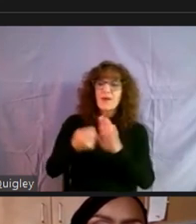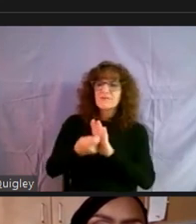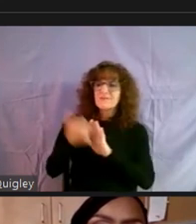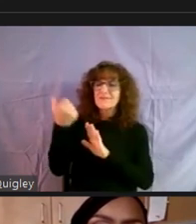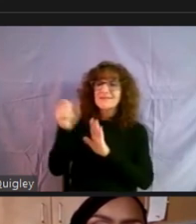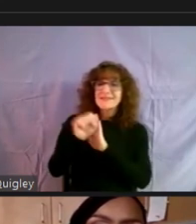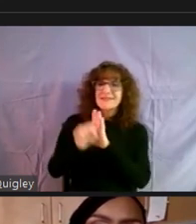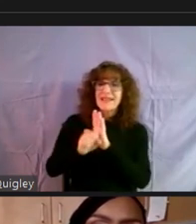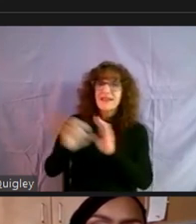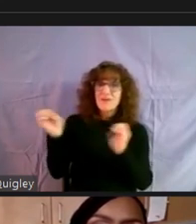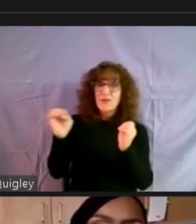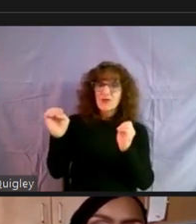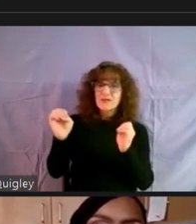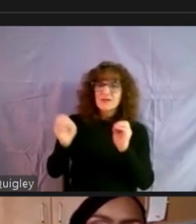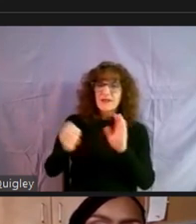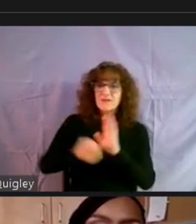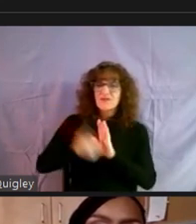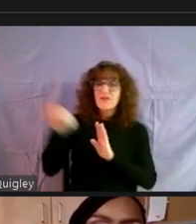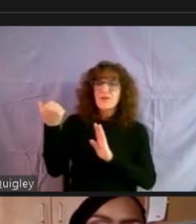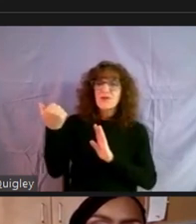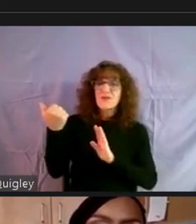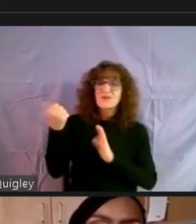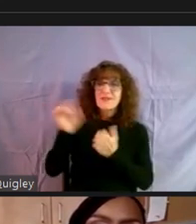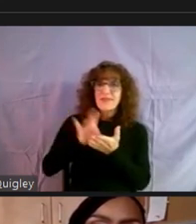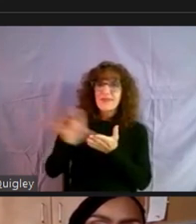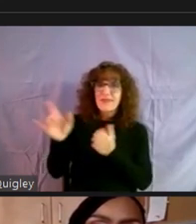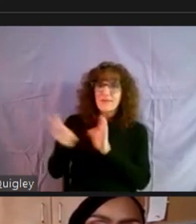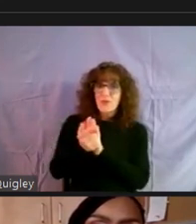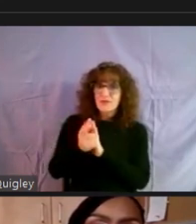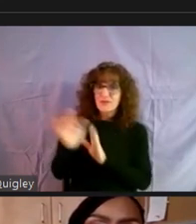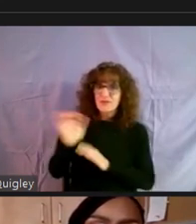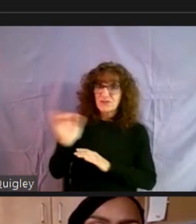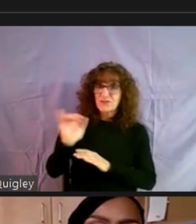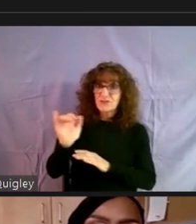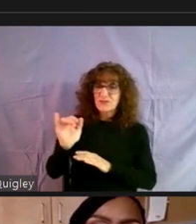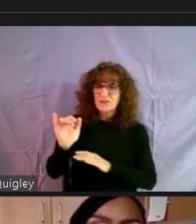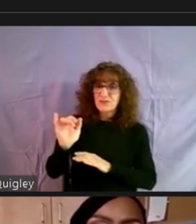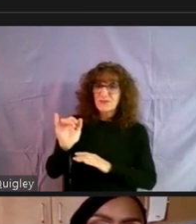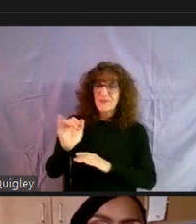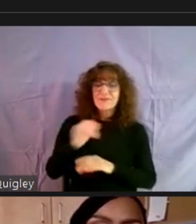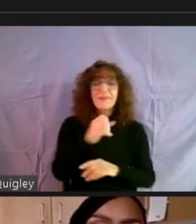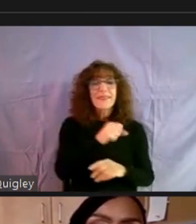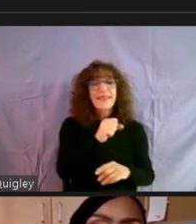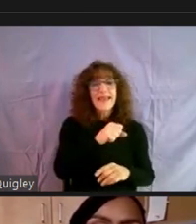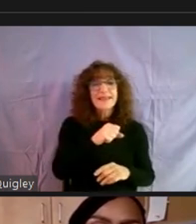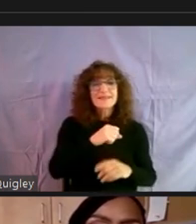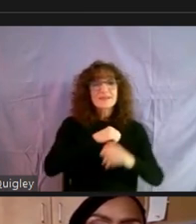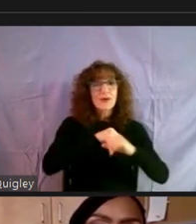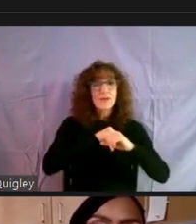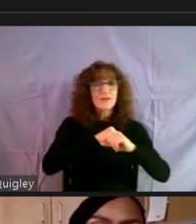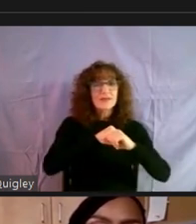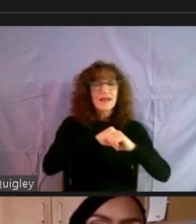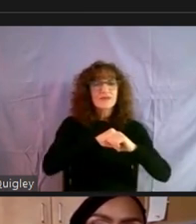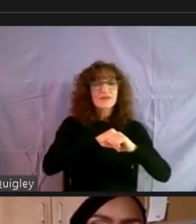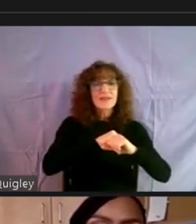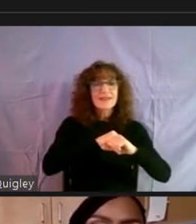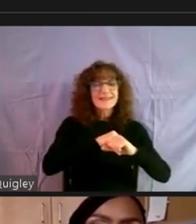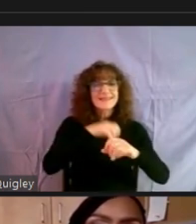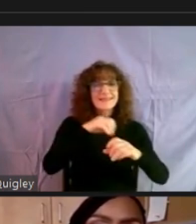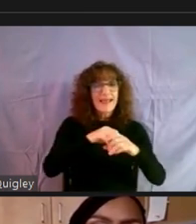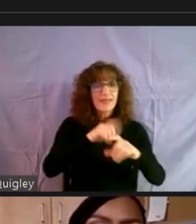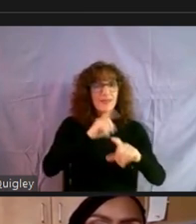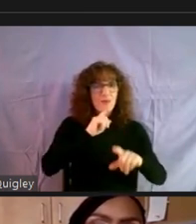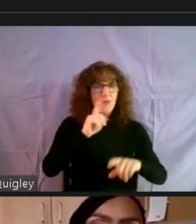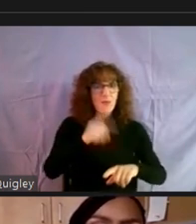he's lifting the moratorium unless he says otherwise. That's right. Um, so the protections that he put in his order only live